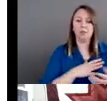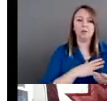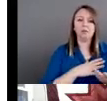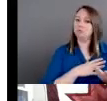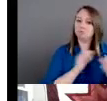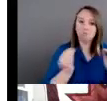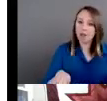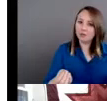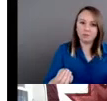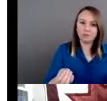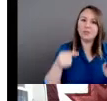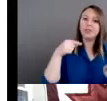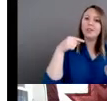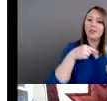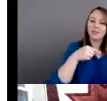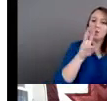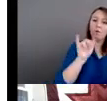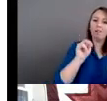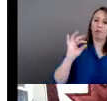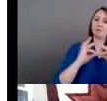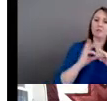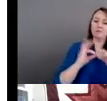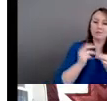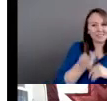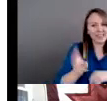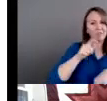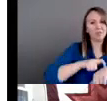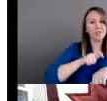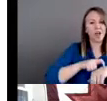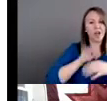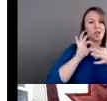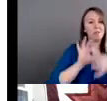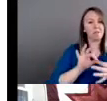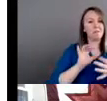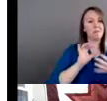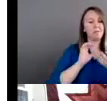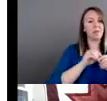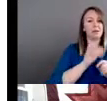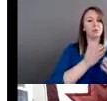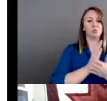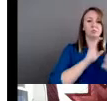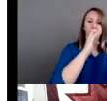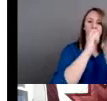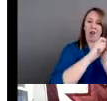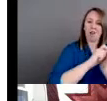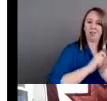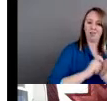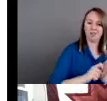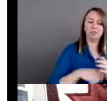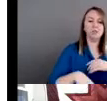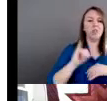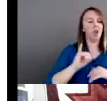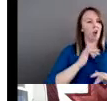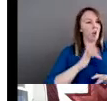in his writings. So this got me very excited and a sense of inspiration about my own heritage